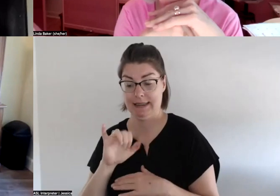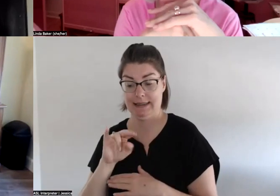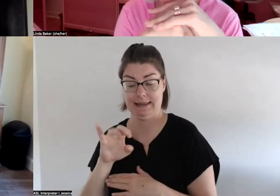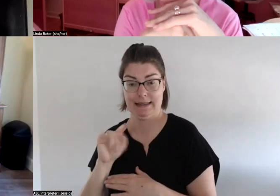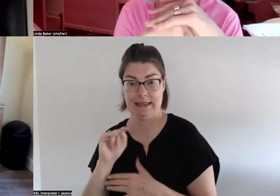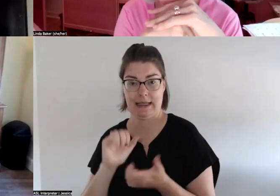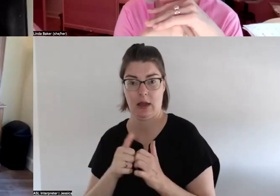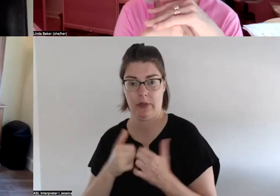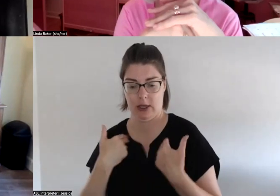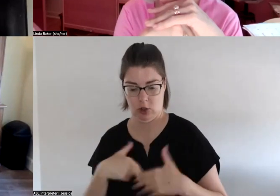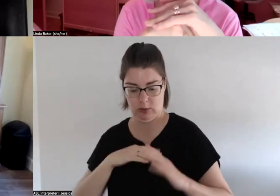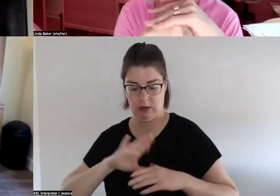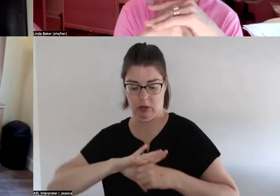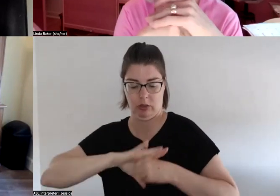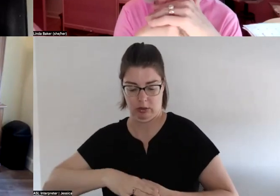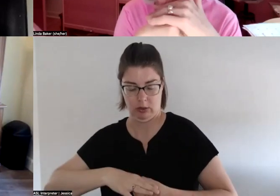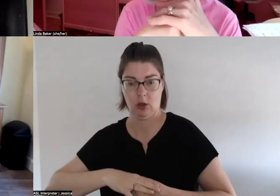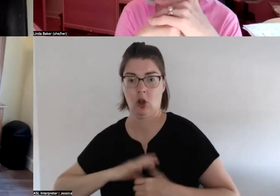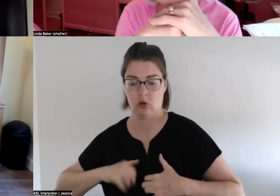how rage is dehumanizing